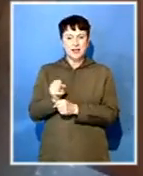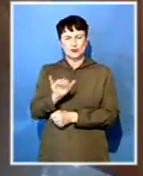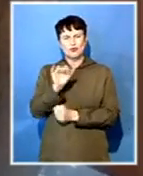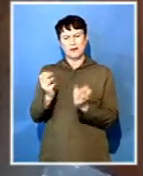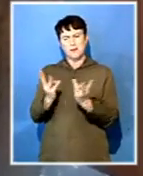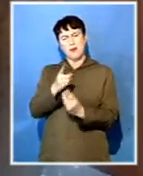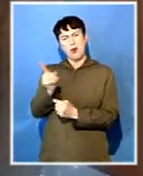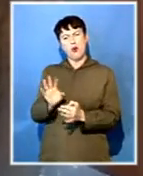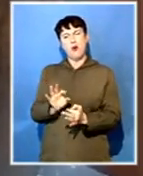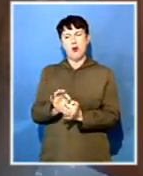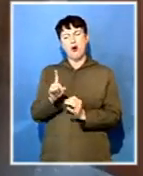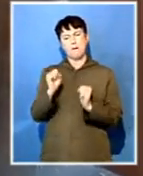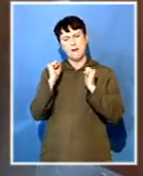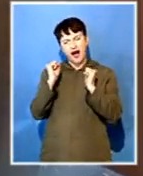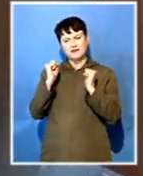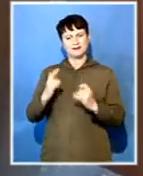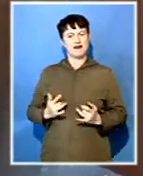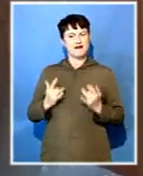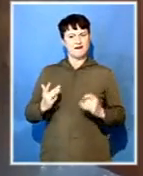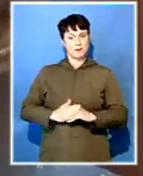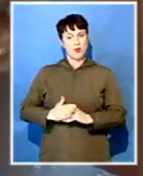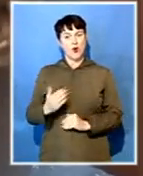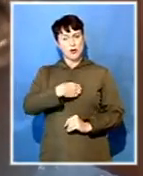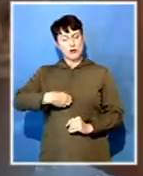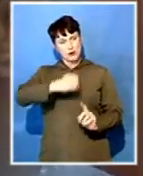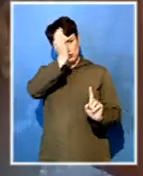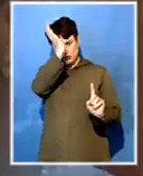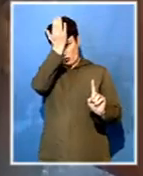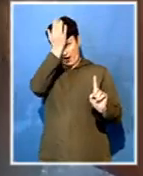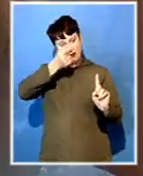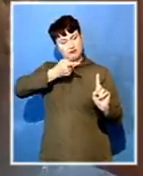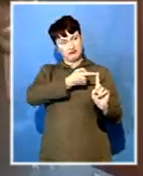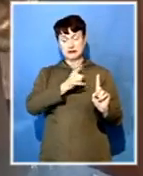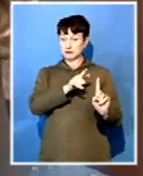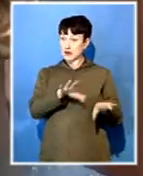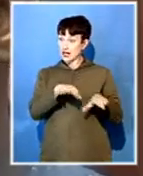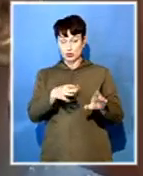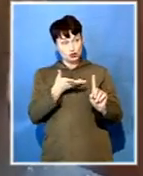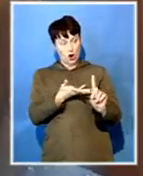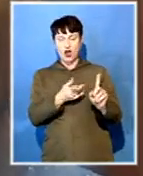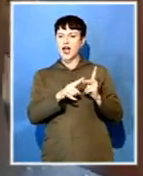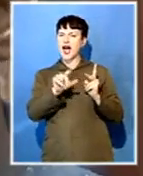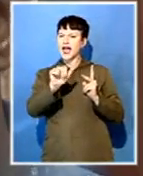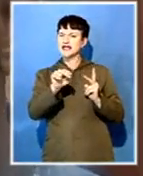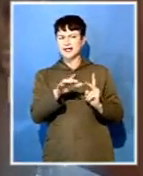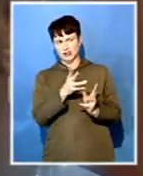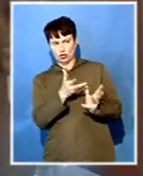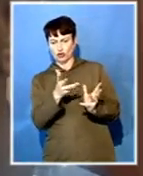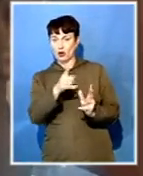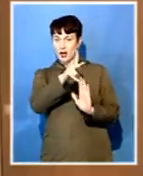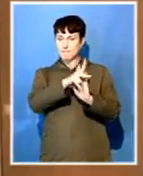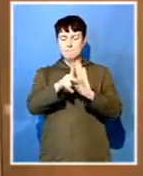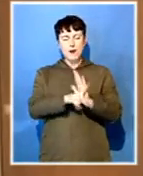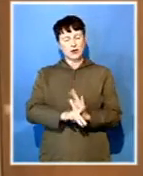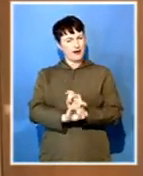more difficult position than they could be in. Jacob Zuma's action and those of the ANC have brought us to this point, thanks to policies that are